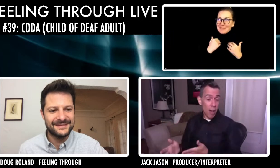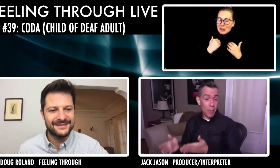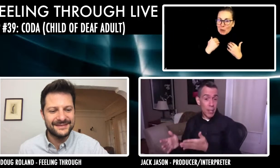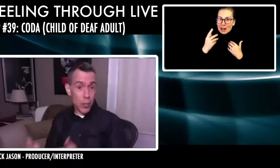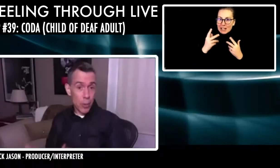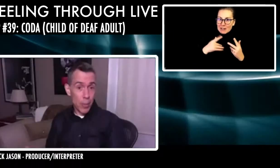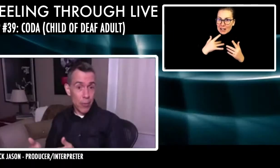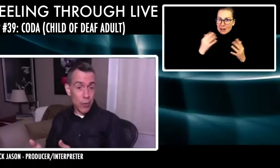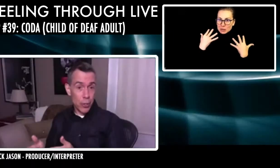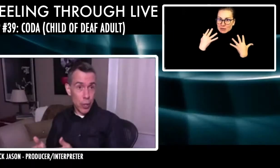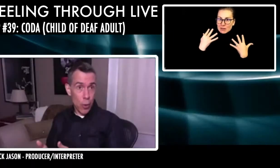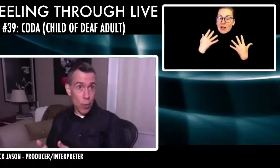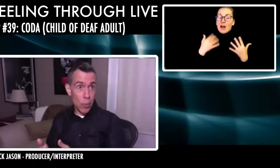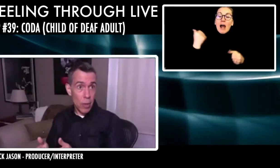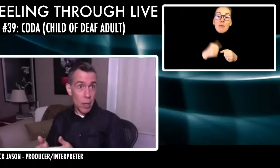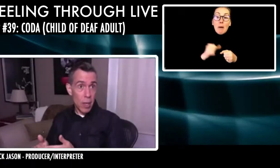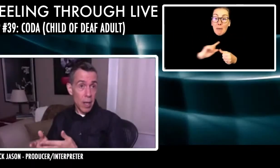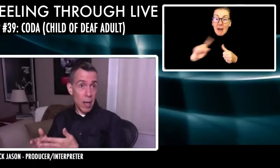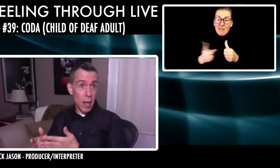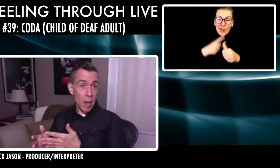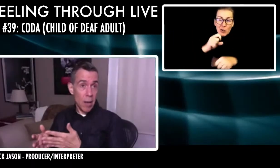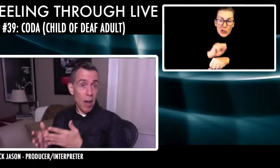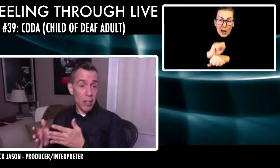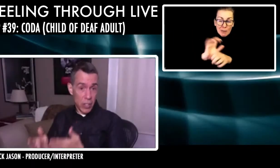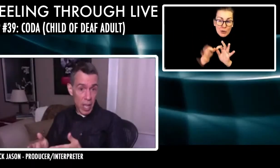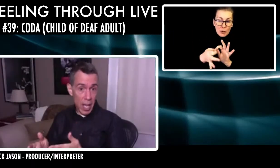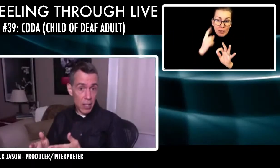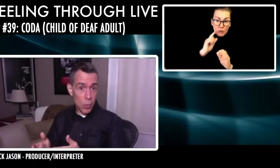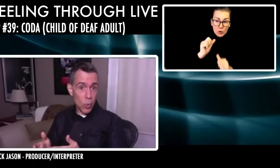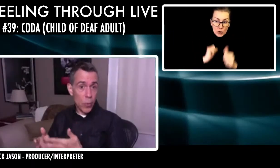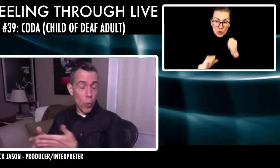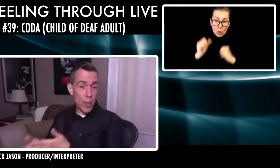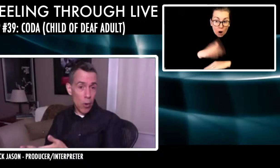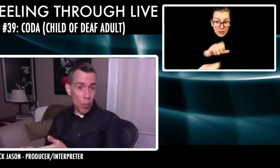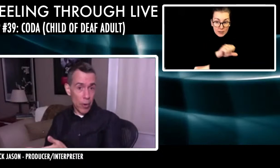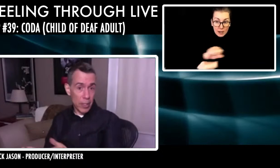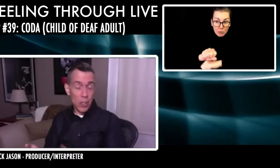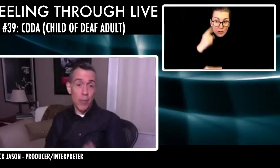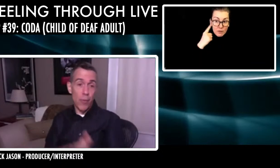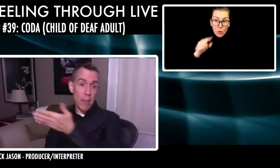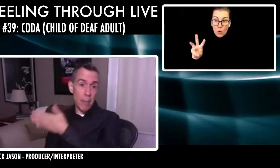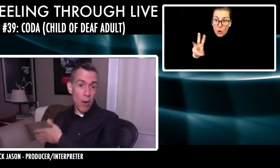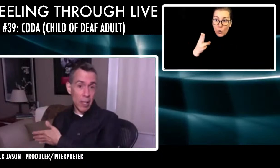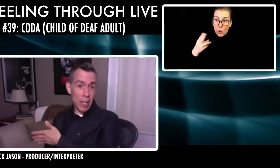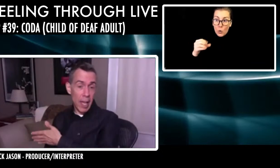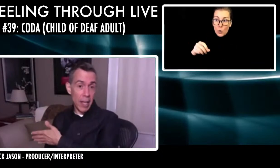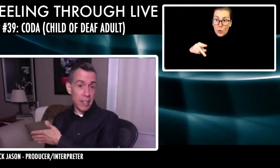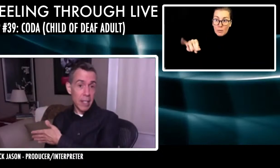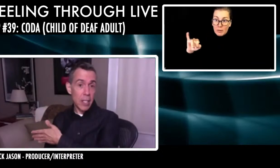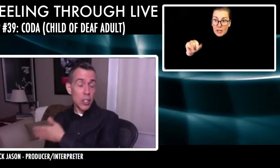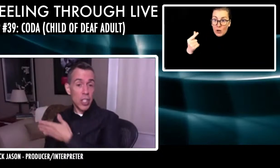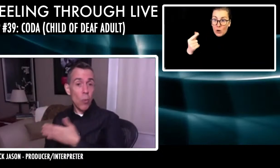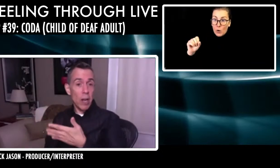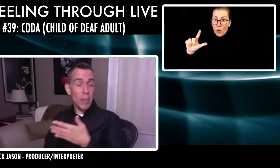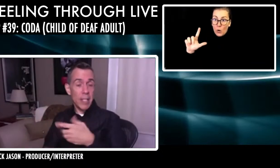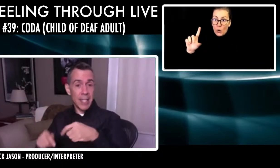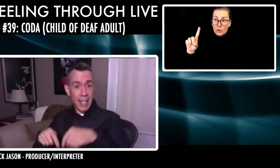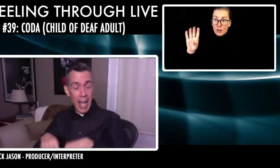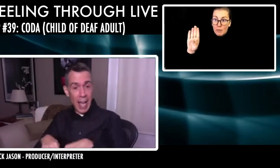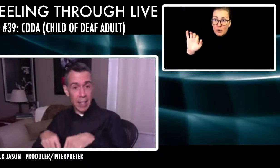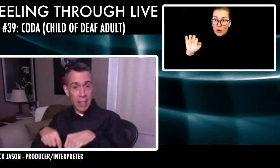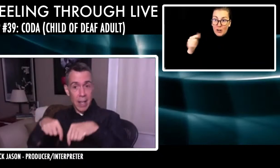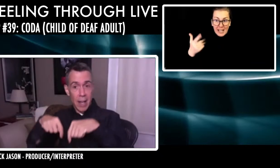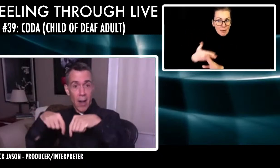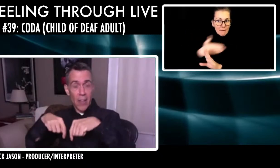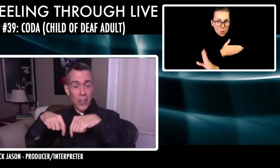job interpreting for a show, uh, on a stage was for Whoopi Goldberg. This was before I met Marley. And she wanted me to